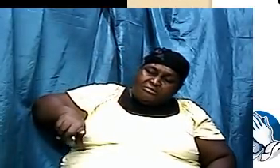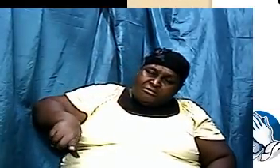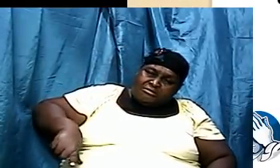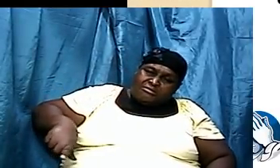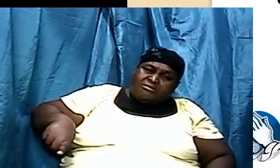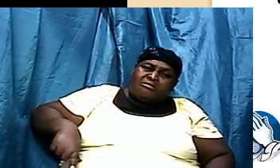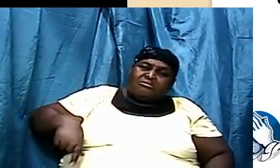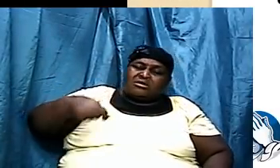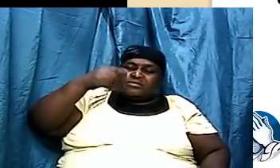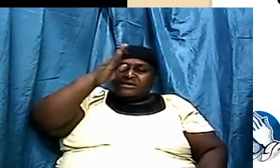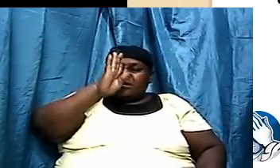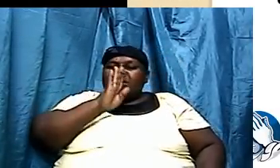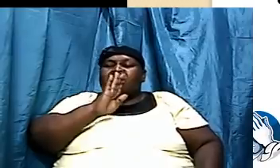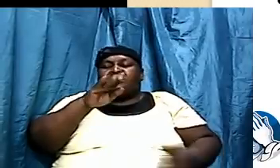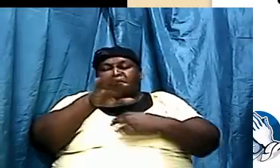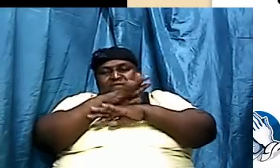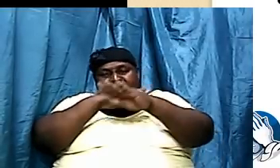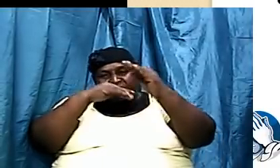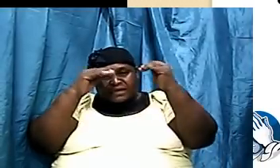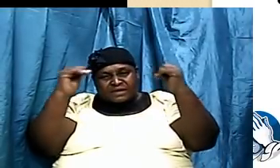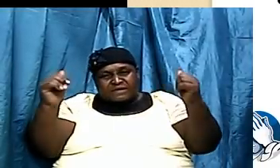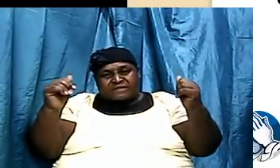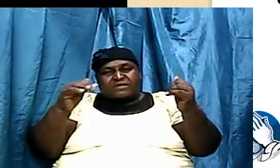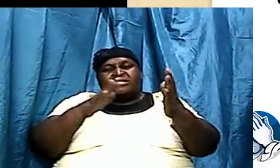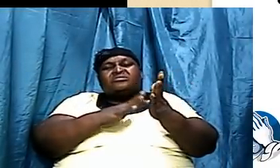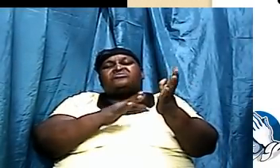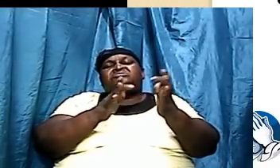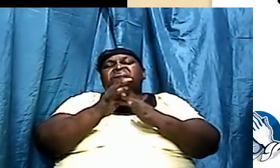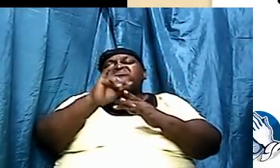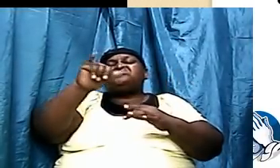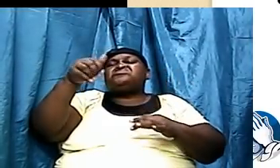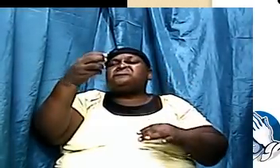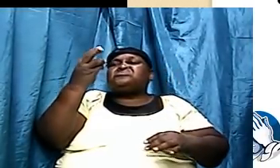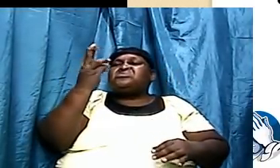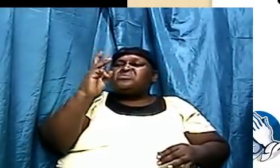the God of heaven, Jesus, Jehovah,